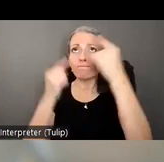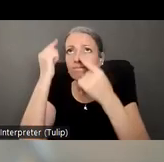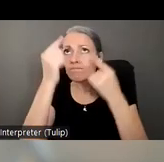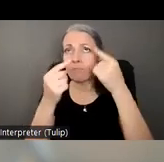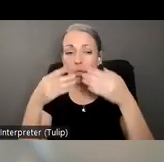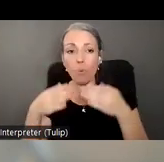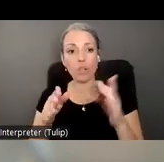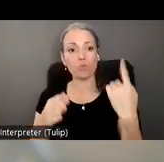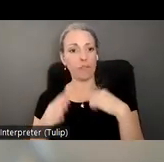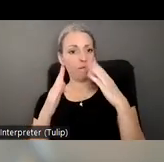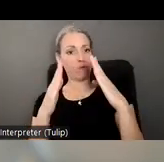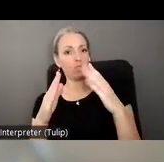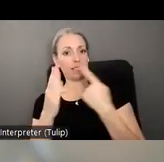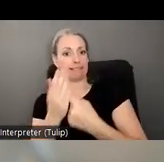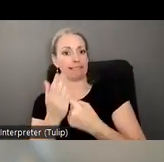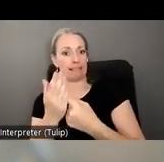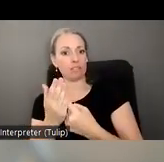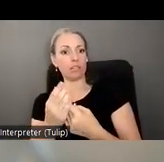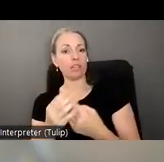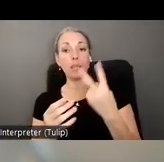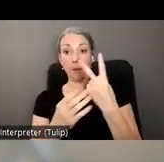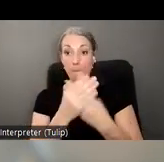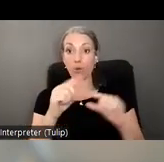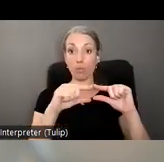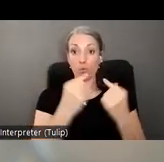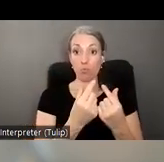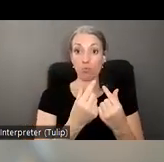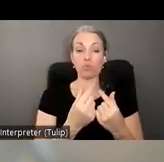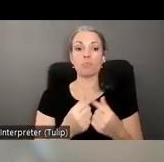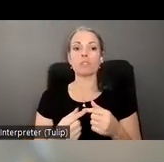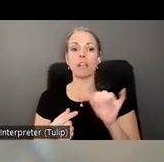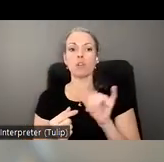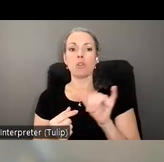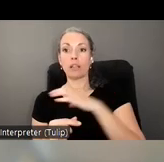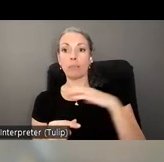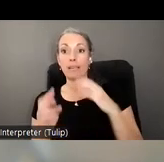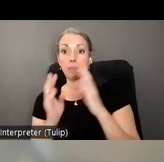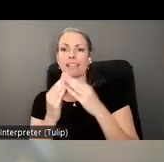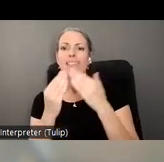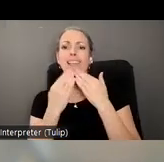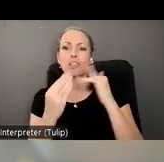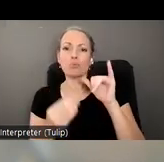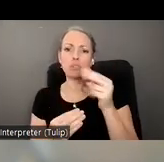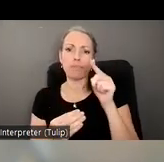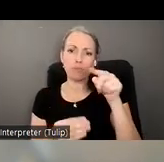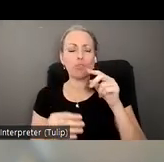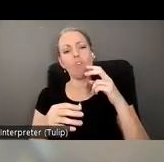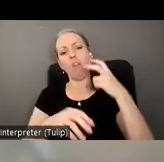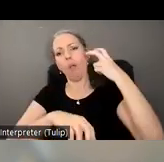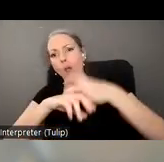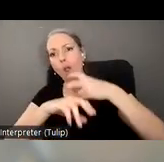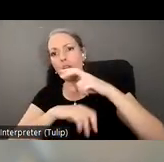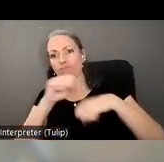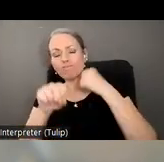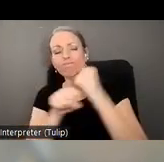ways we focus the discussion in both the work groups and the full committee meetings so just want to thank you jim for your tremendous work and commitment